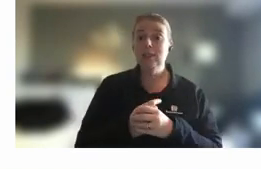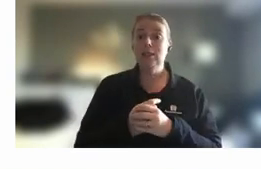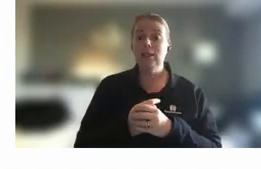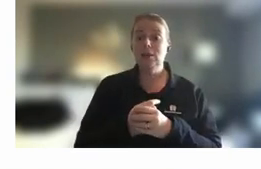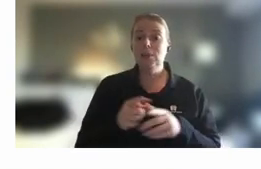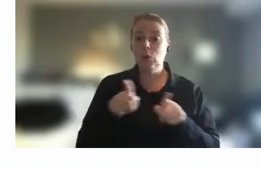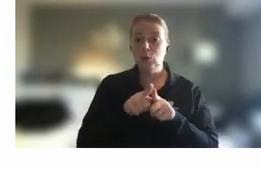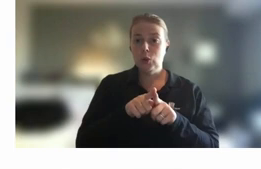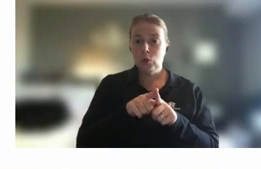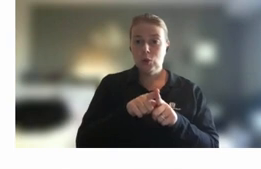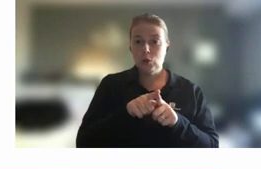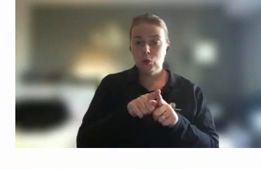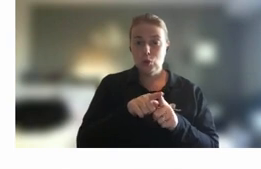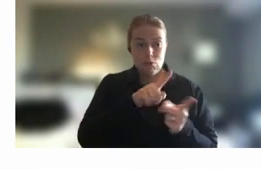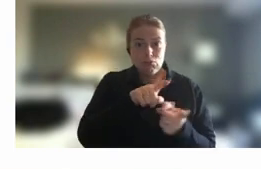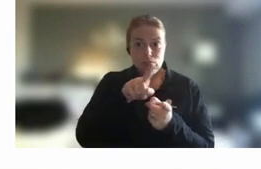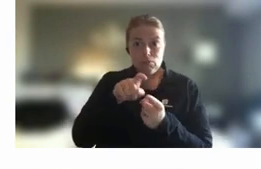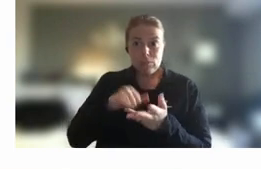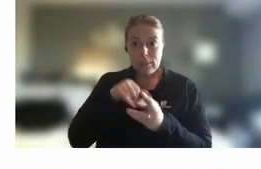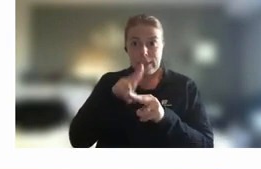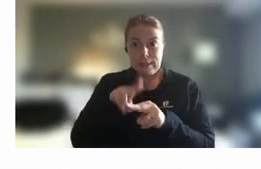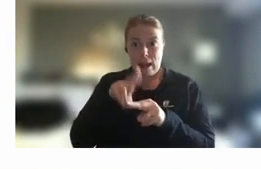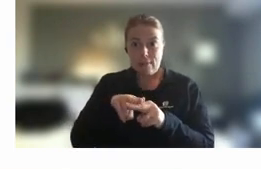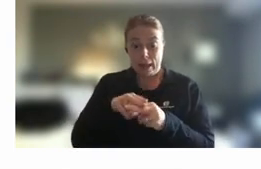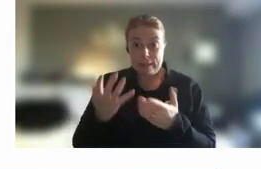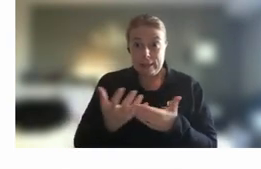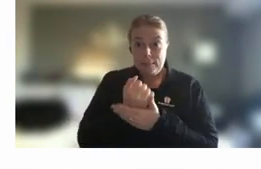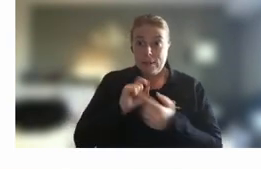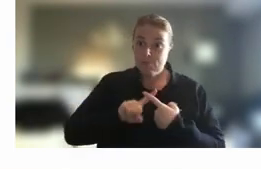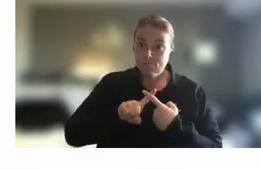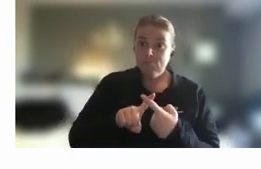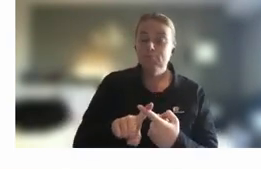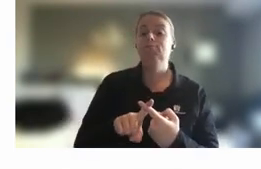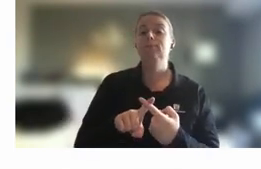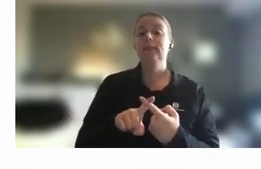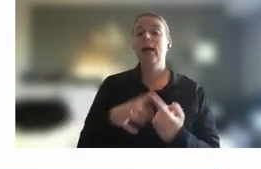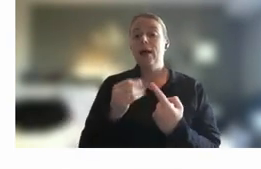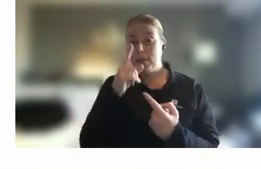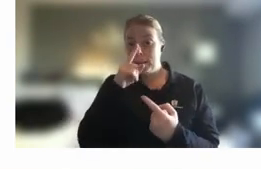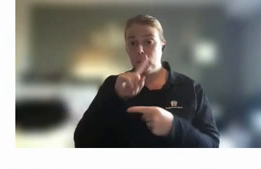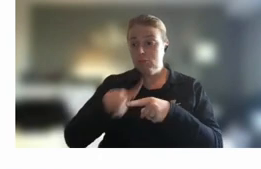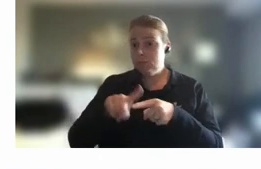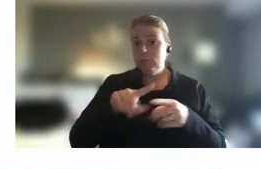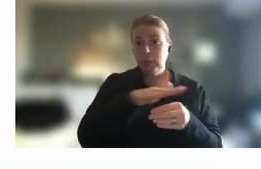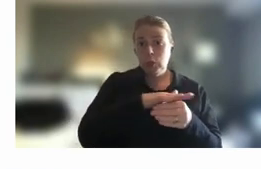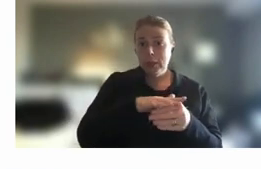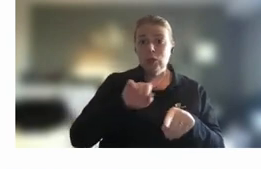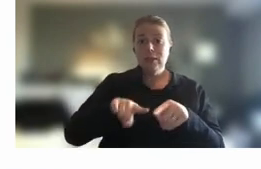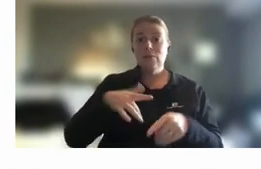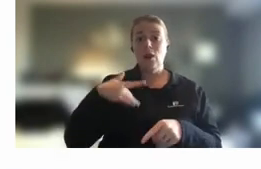retaining staff being able to make the most of the diversity that we get from having people across different locations when with different life experiences